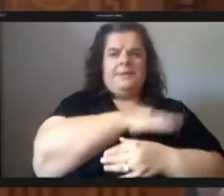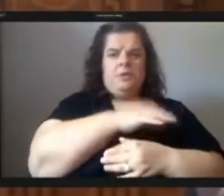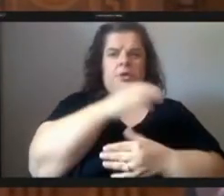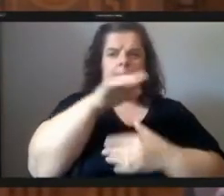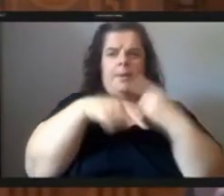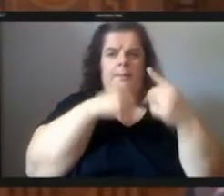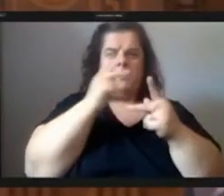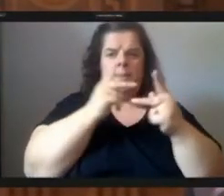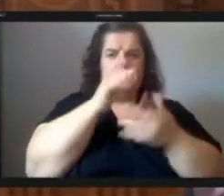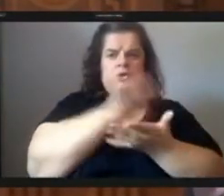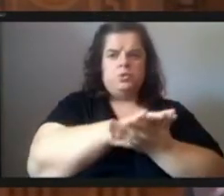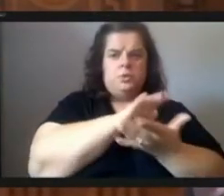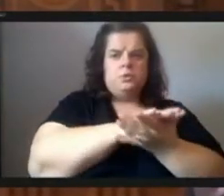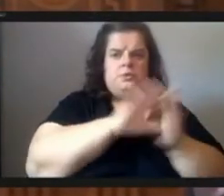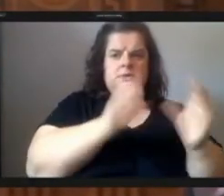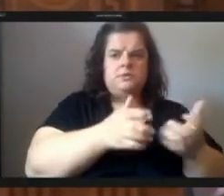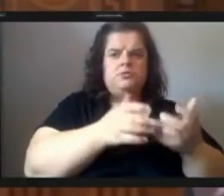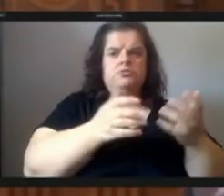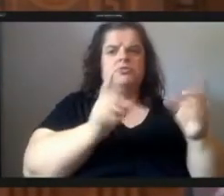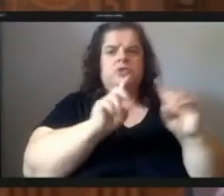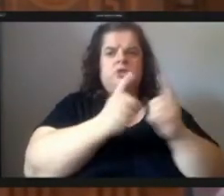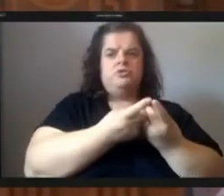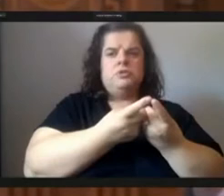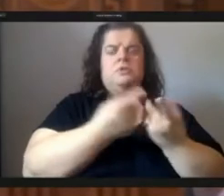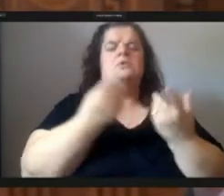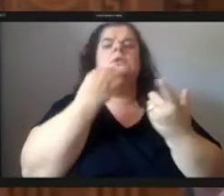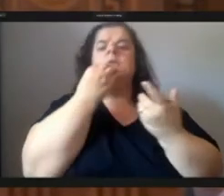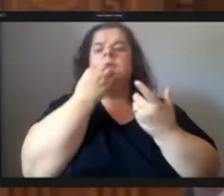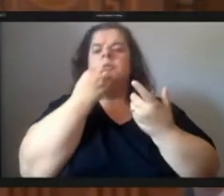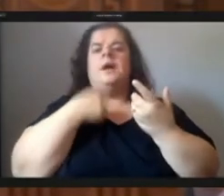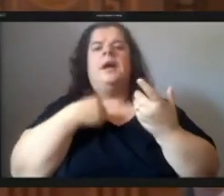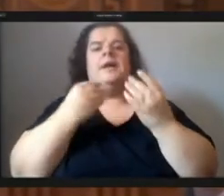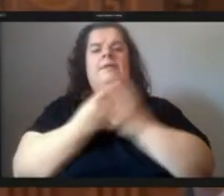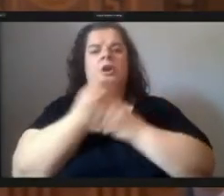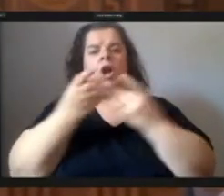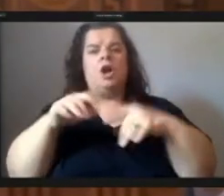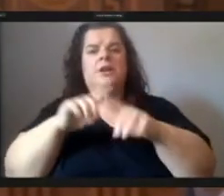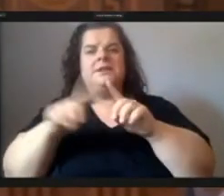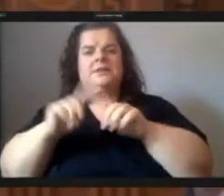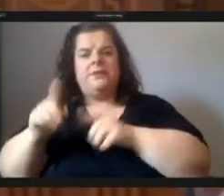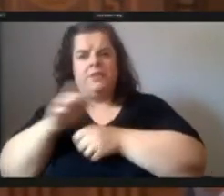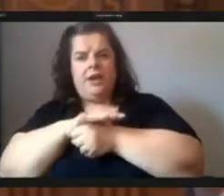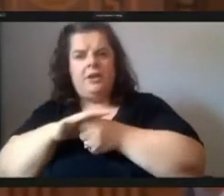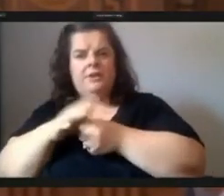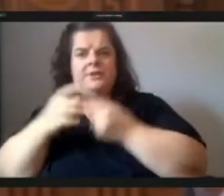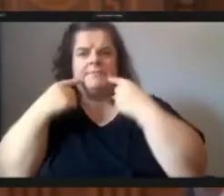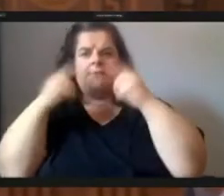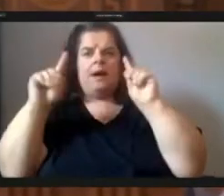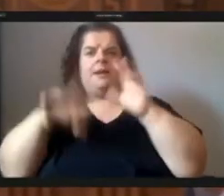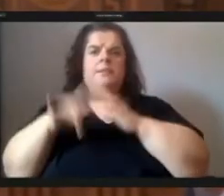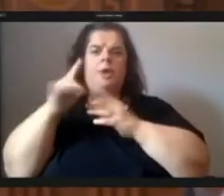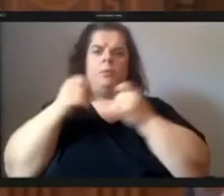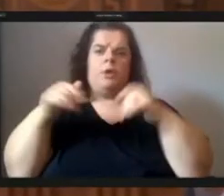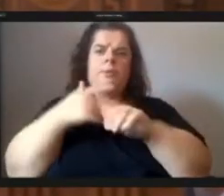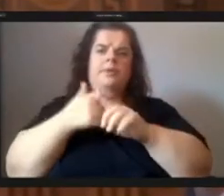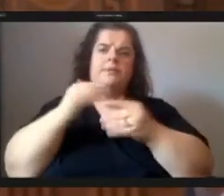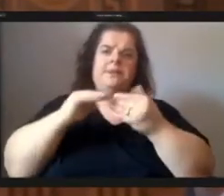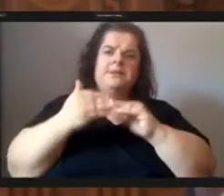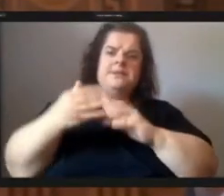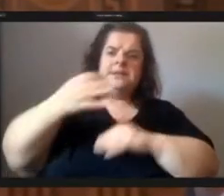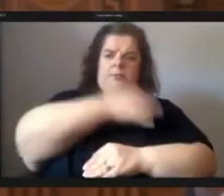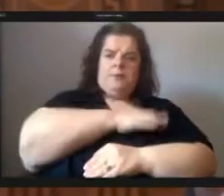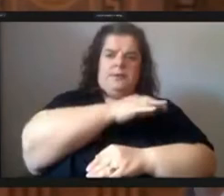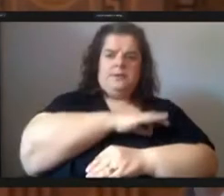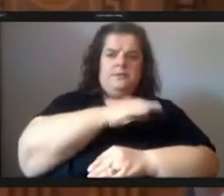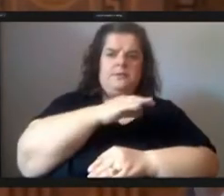uh gardened in different areas of manchester and now finally i bought a property from the city of pittsburgh tore it